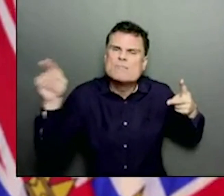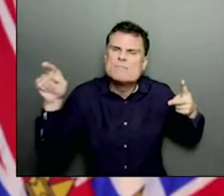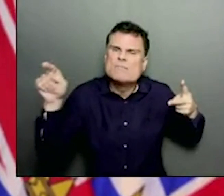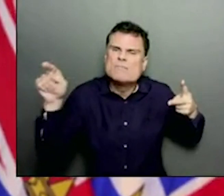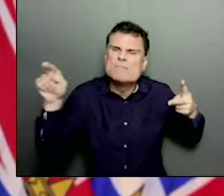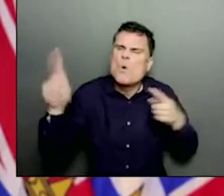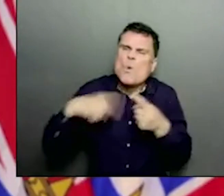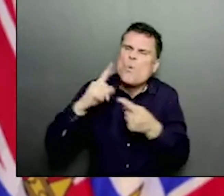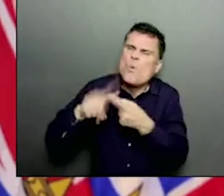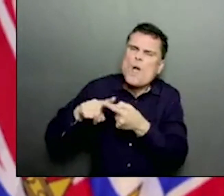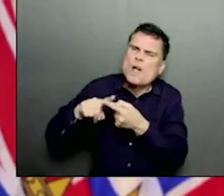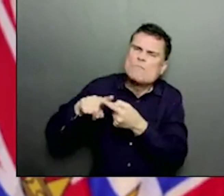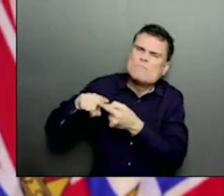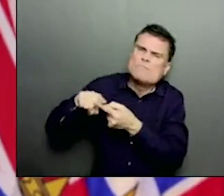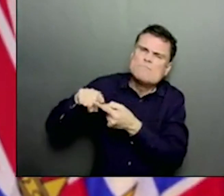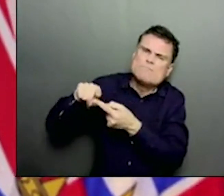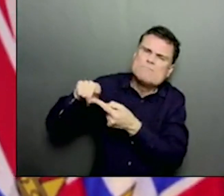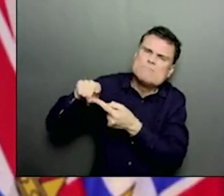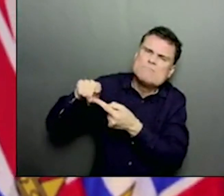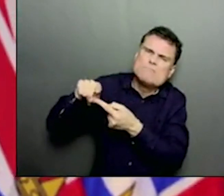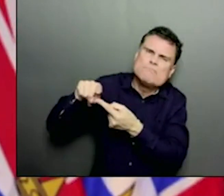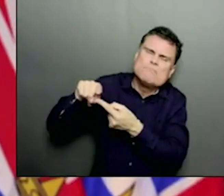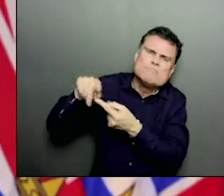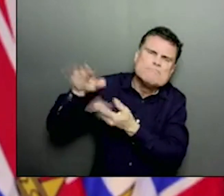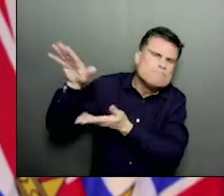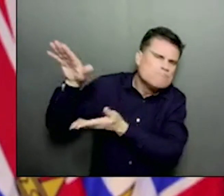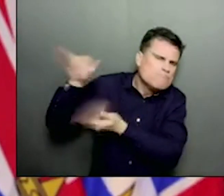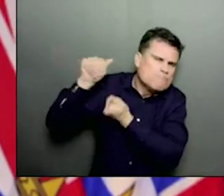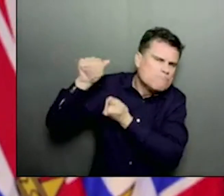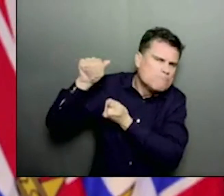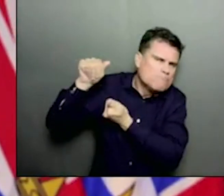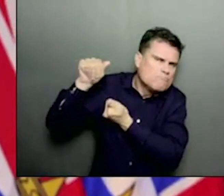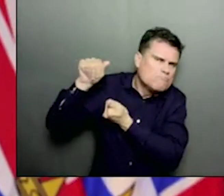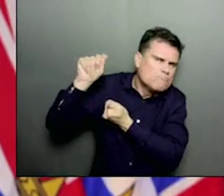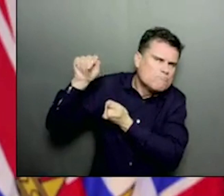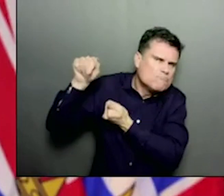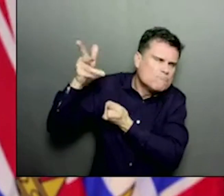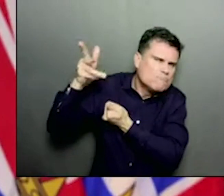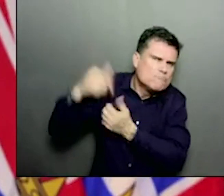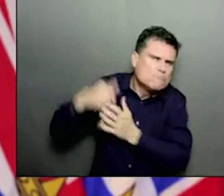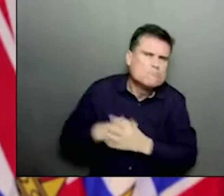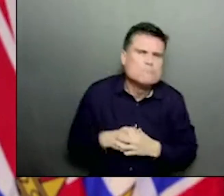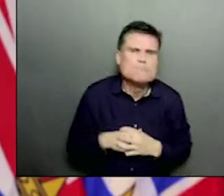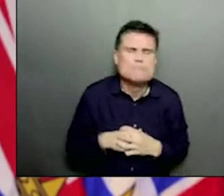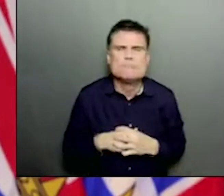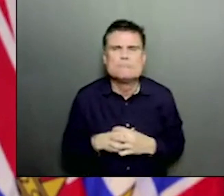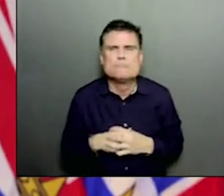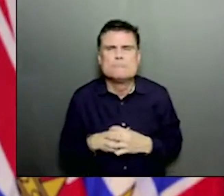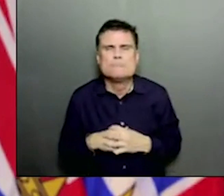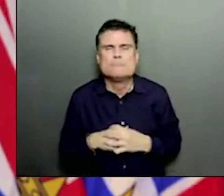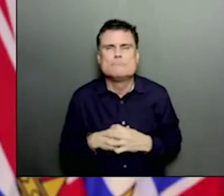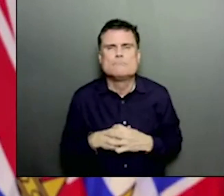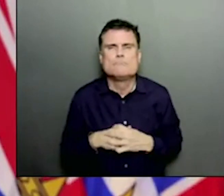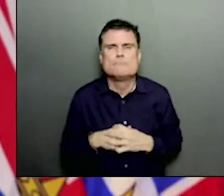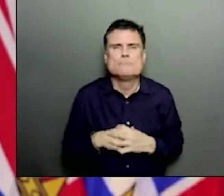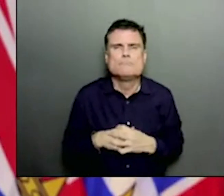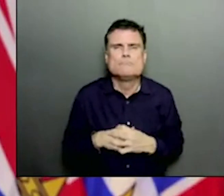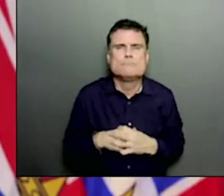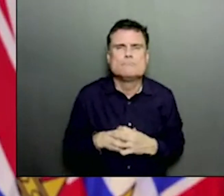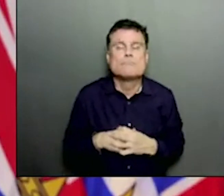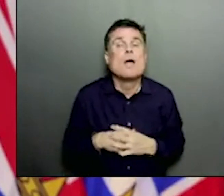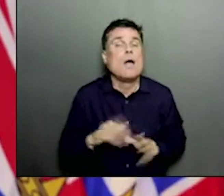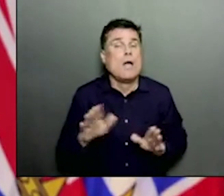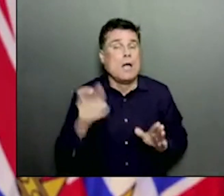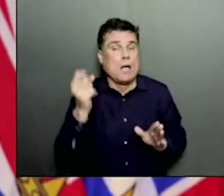resident of a long-term care home on the island expect to get the Moderna vaccine? Yeah, very good question. So we have limited doses that are coming